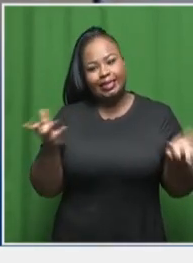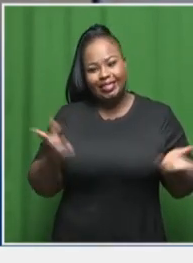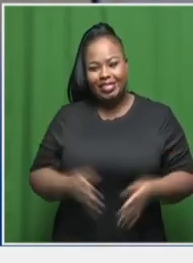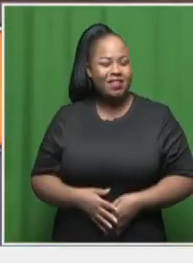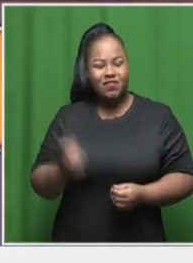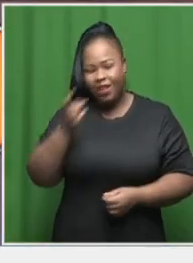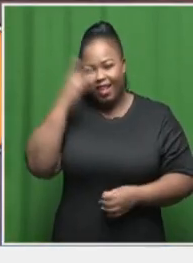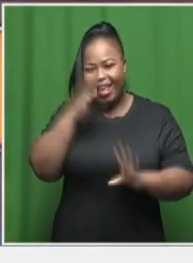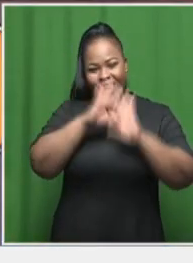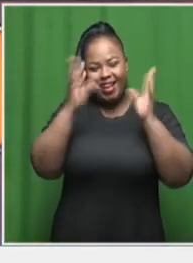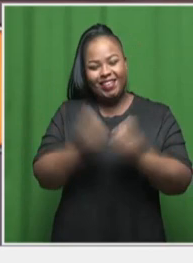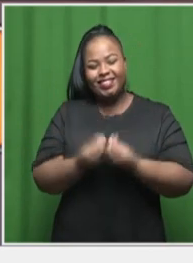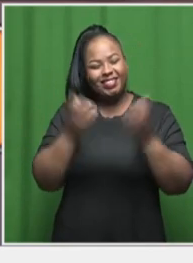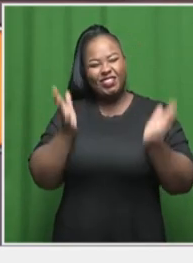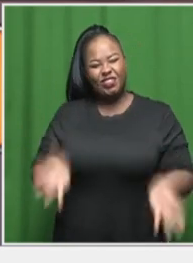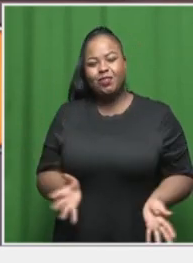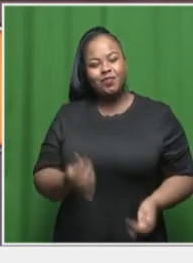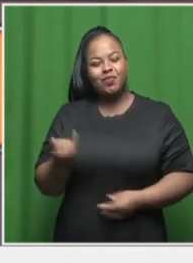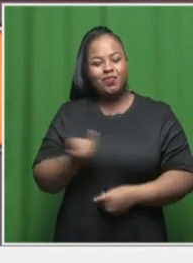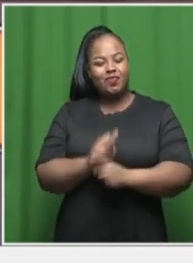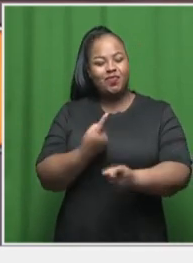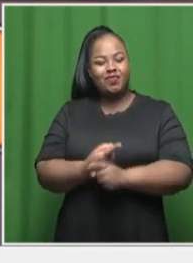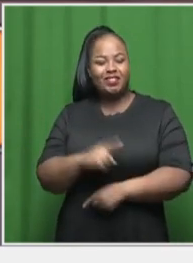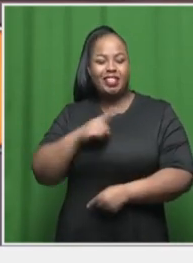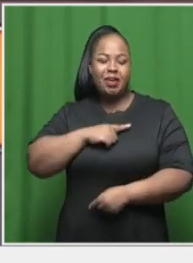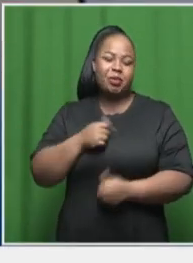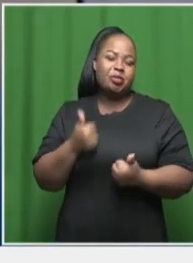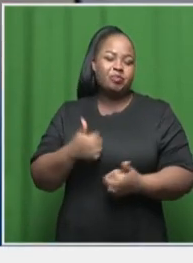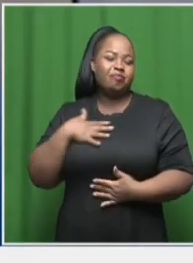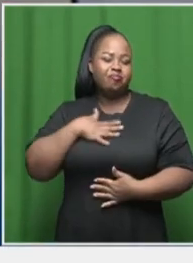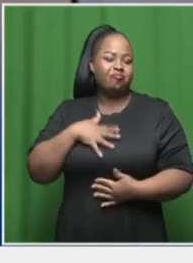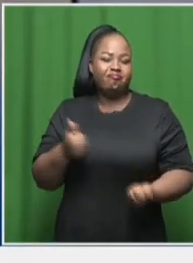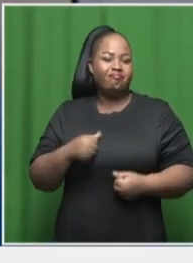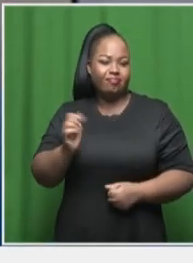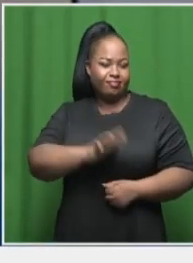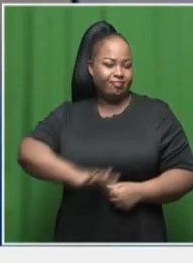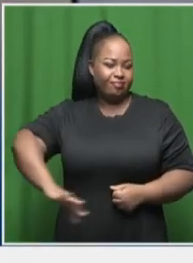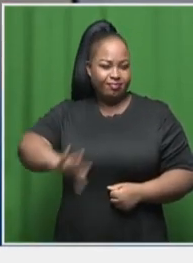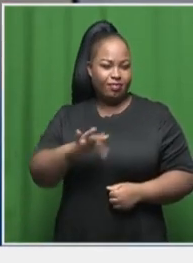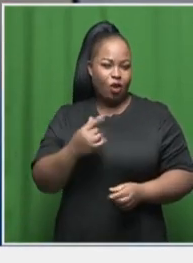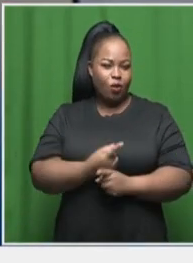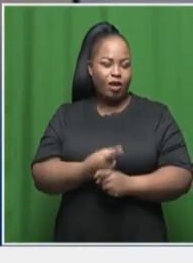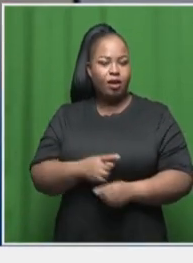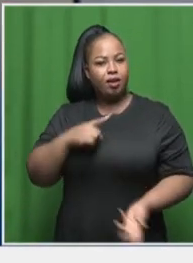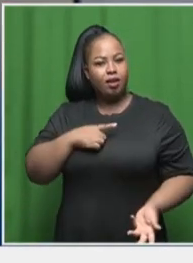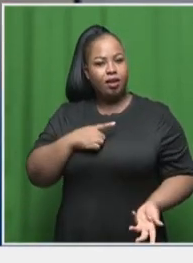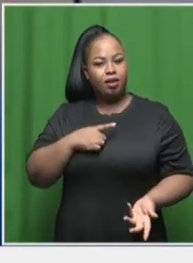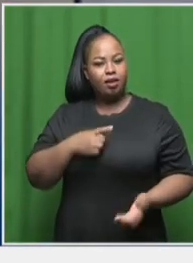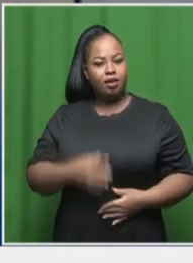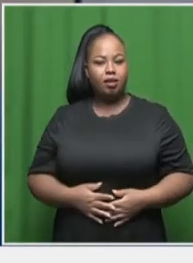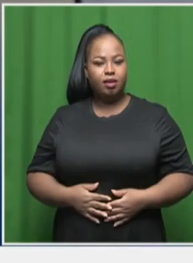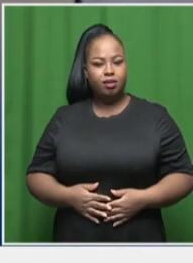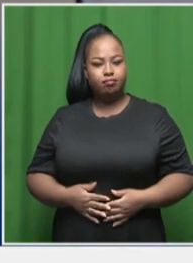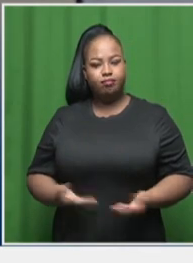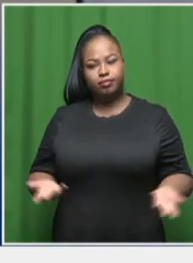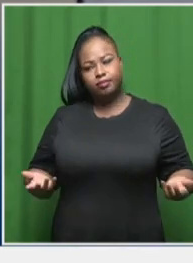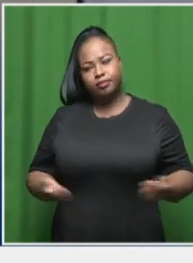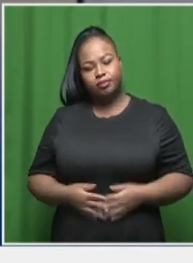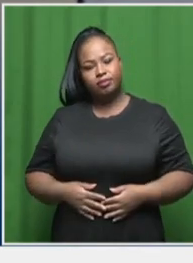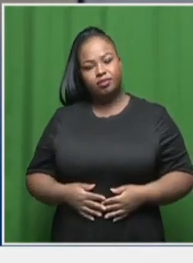You know, you kind of forget. So it's, a, it's a goodie for everybody because, um, you know,